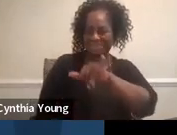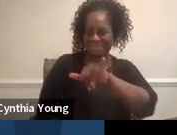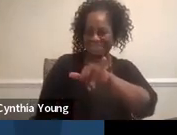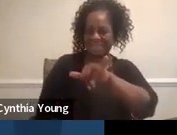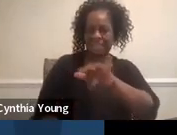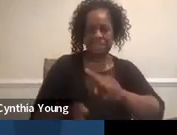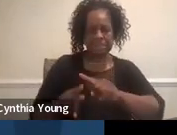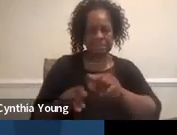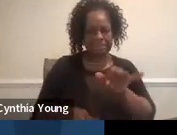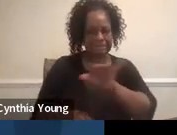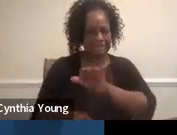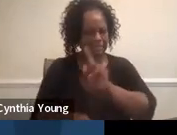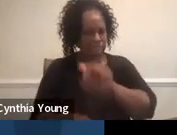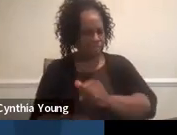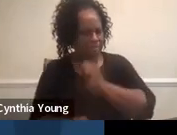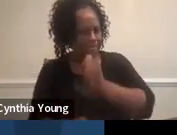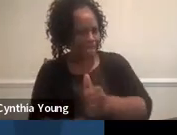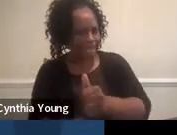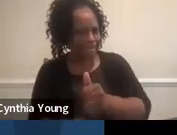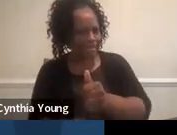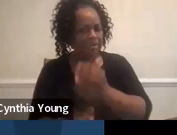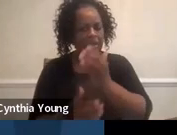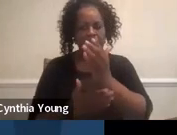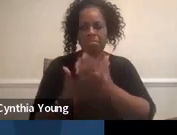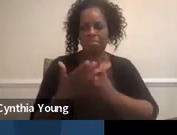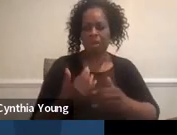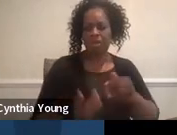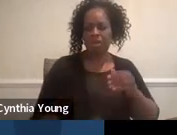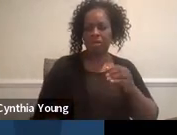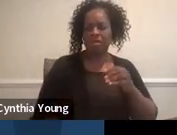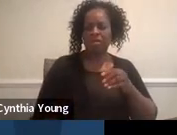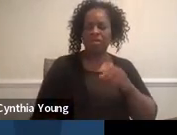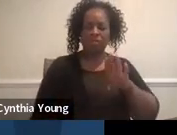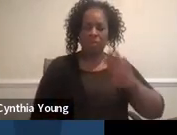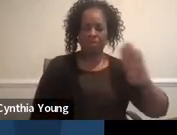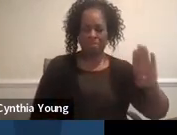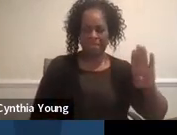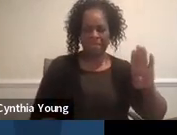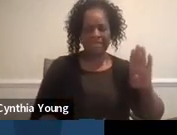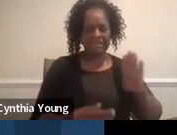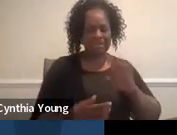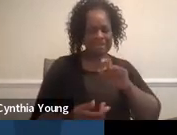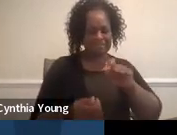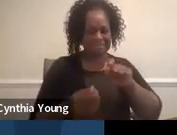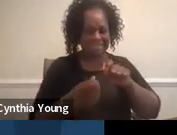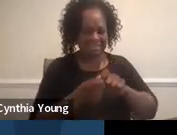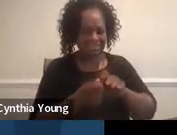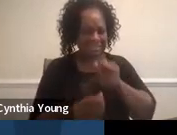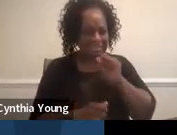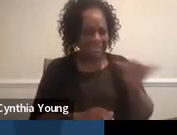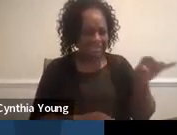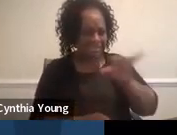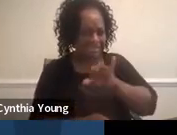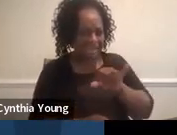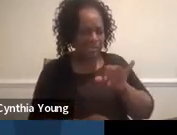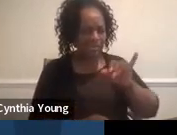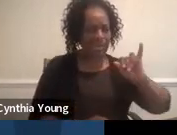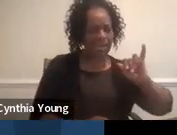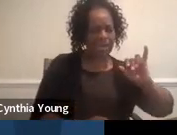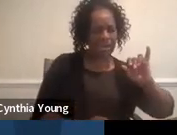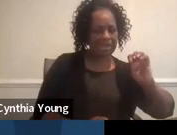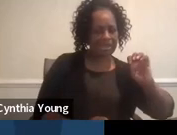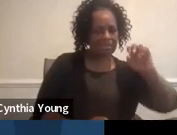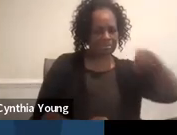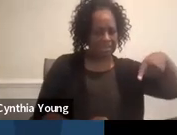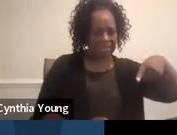students. And part 4B is about significant discrepancy of students with IEPs, by